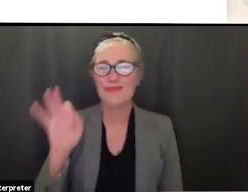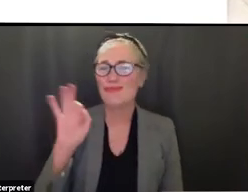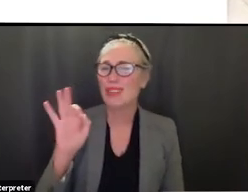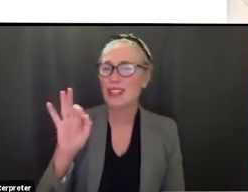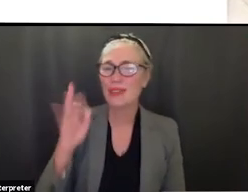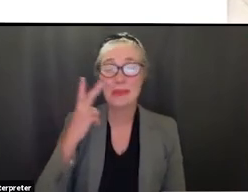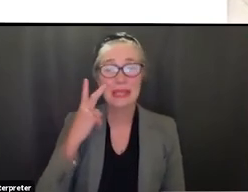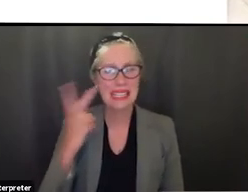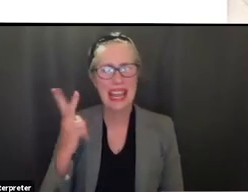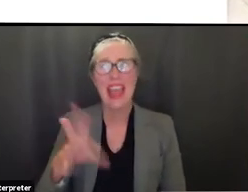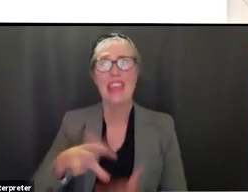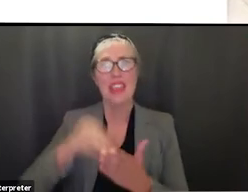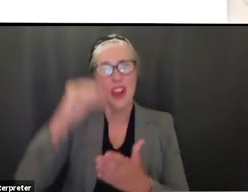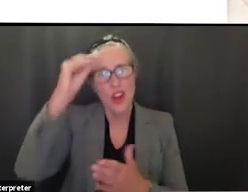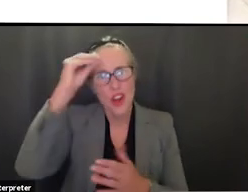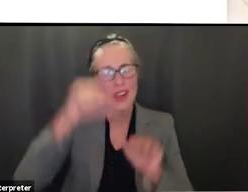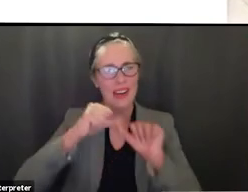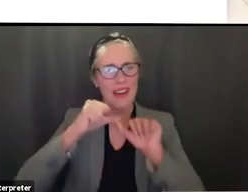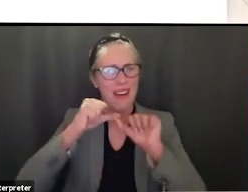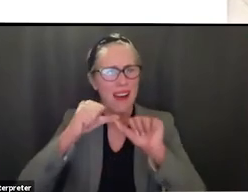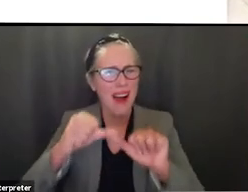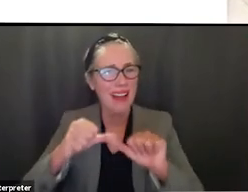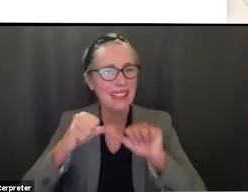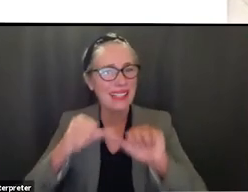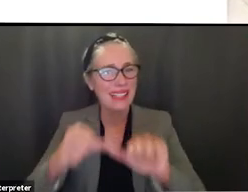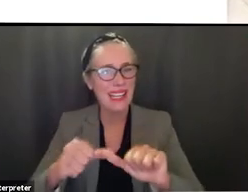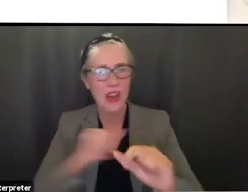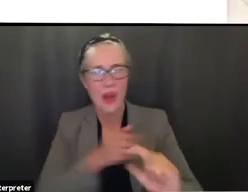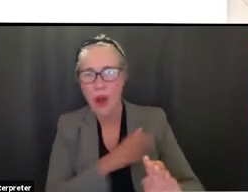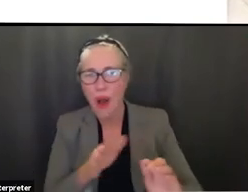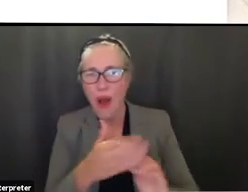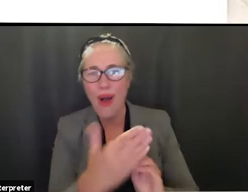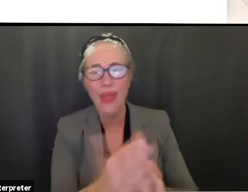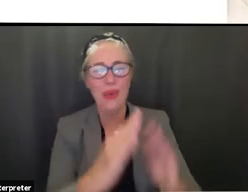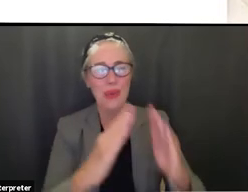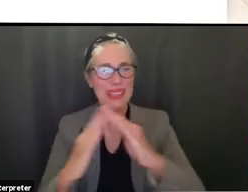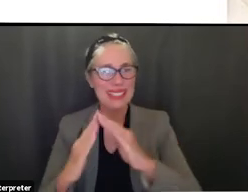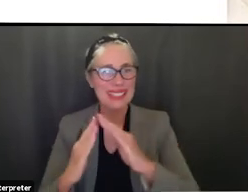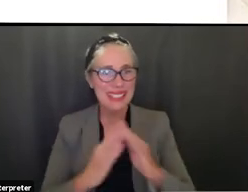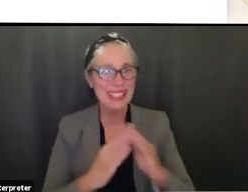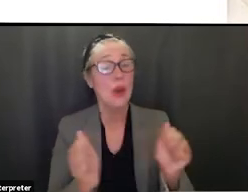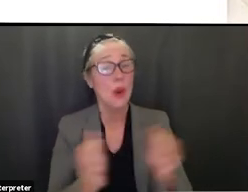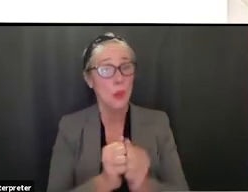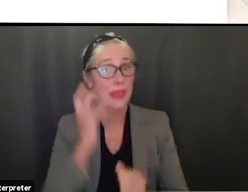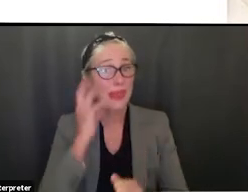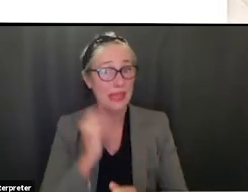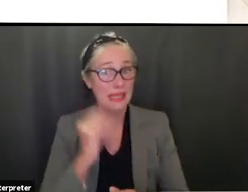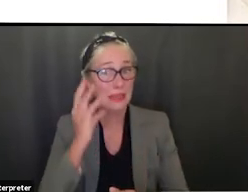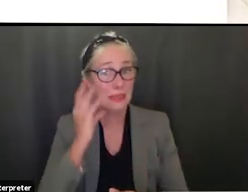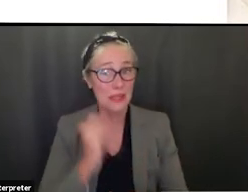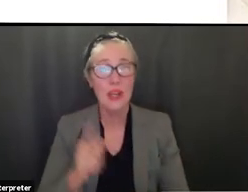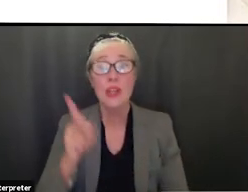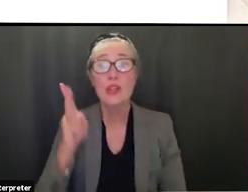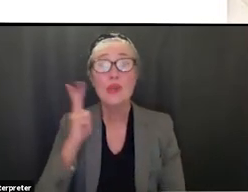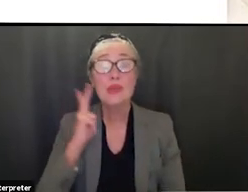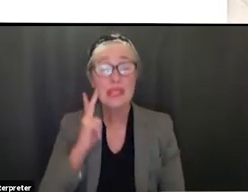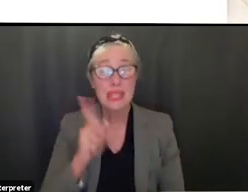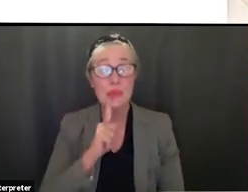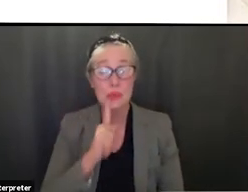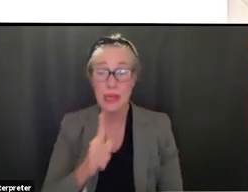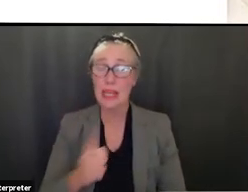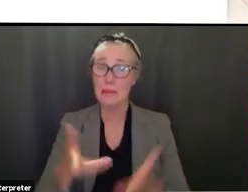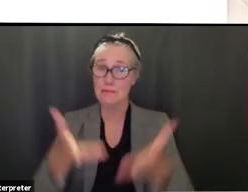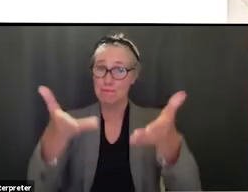constantly uh throughout our city through these experiences and what you see here um is a hands-on uh